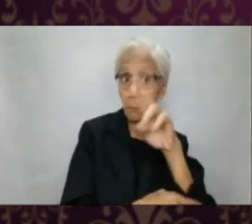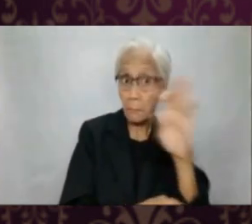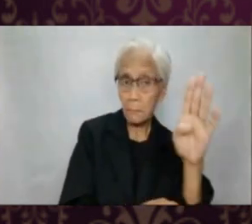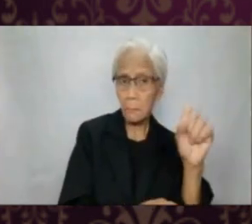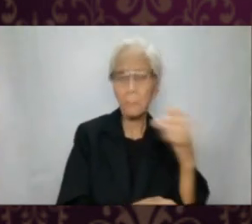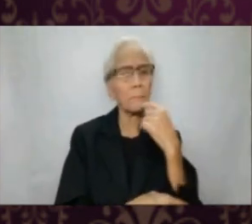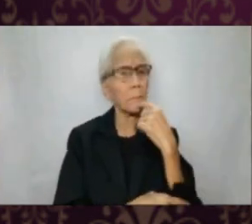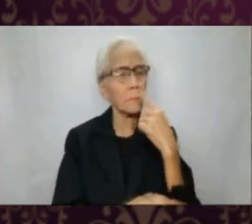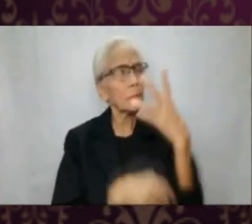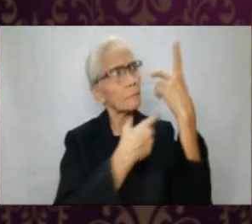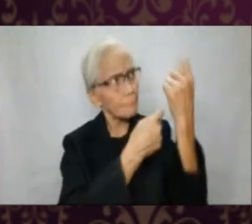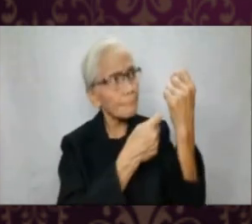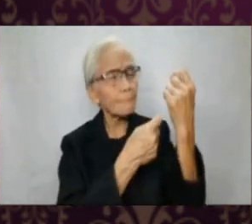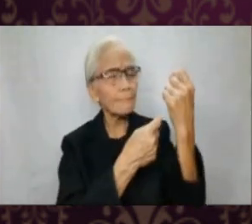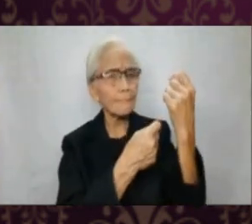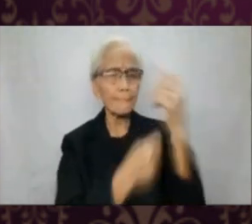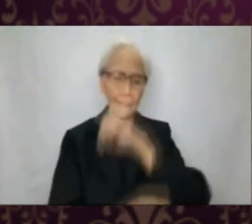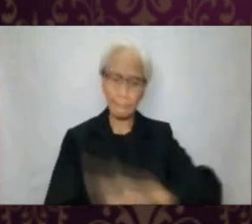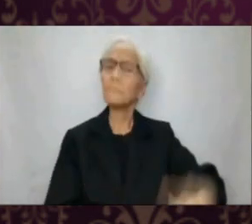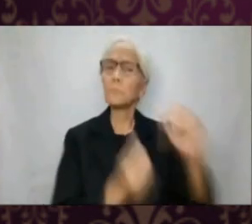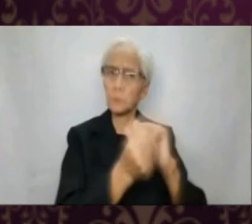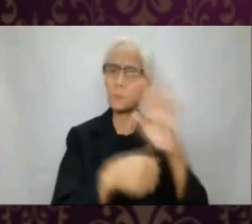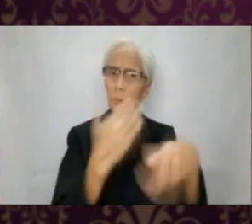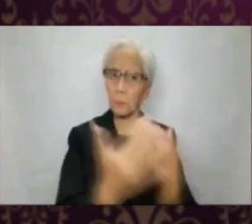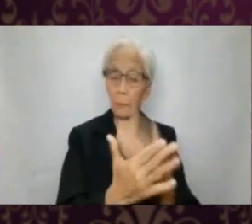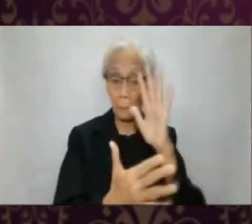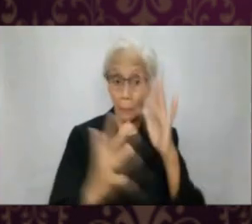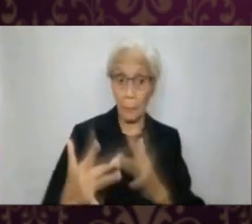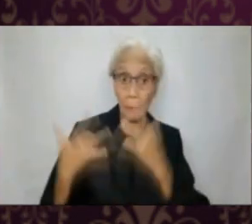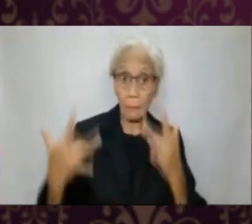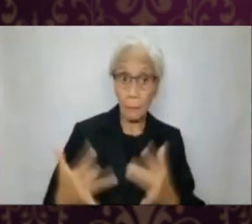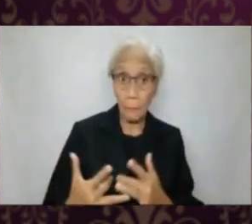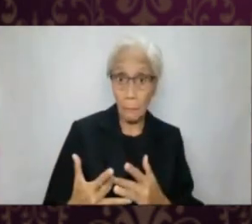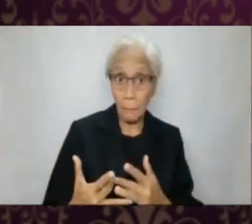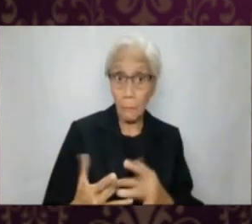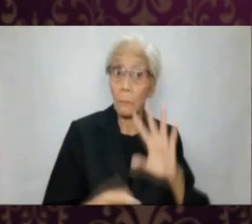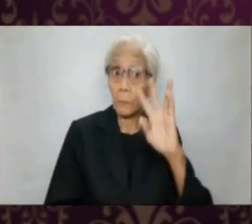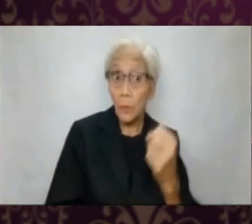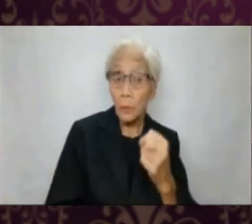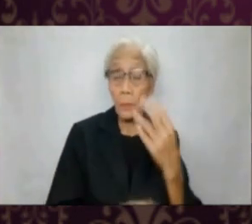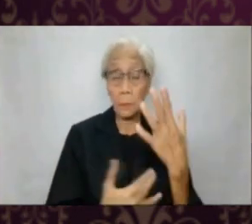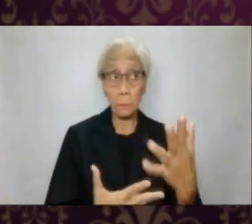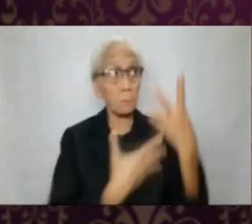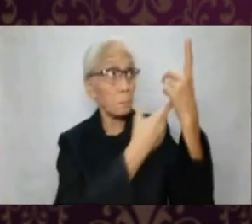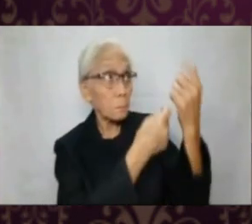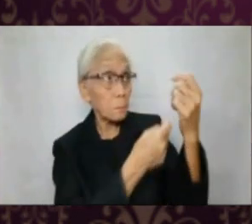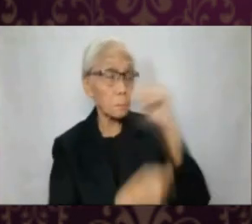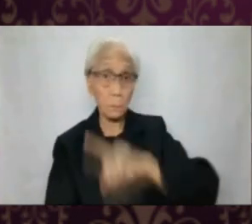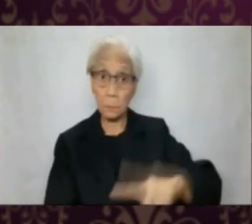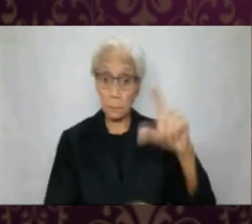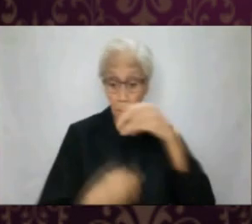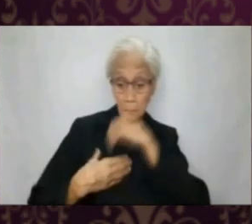The book of Proverbs tells us, Trust in the Lord with all your heart. One who